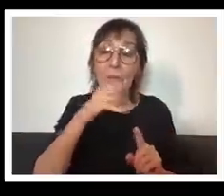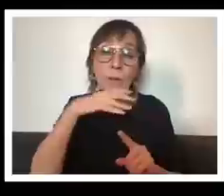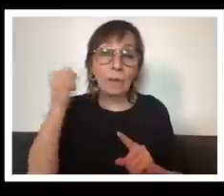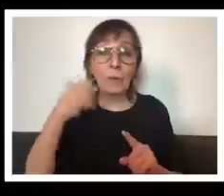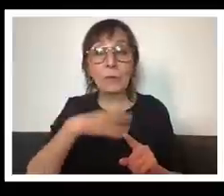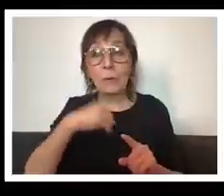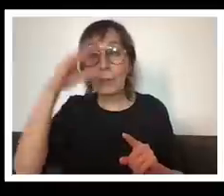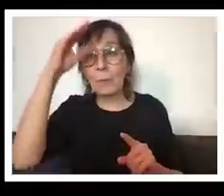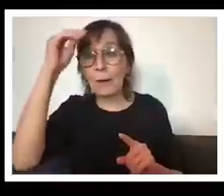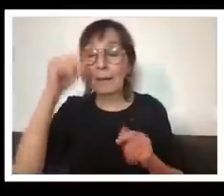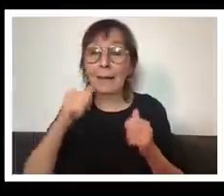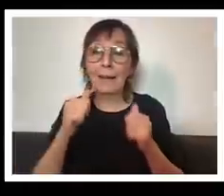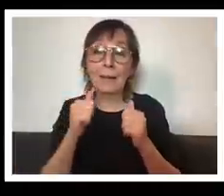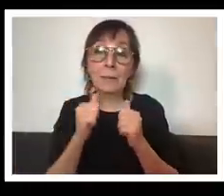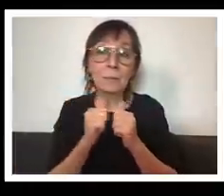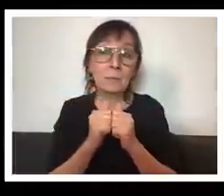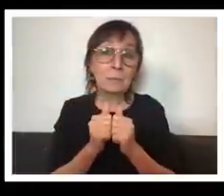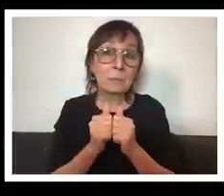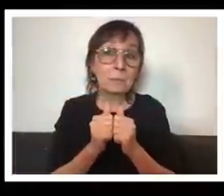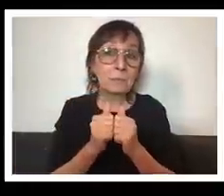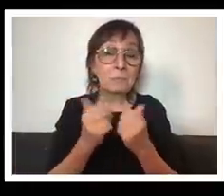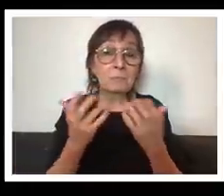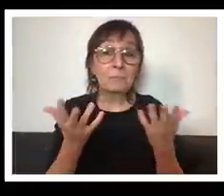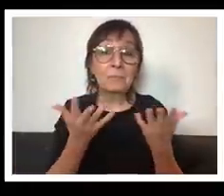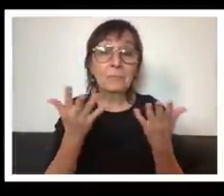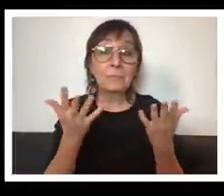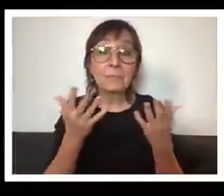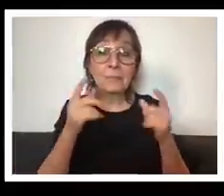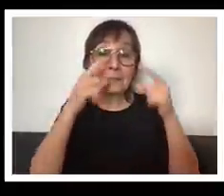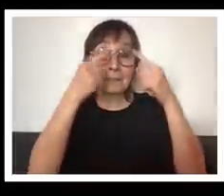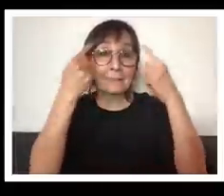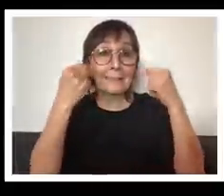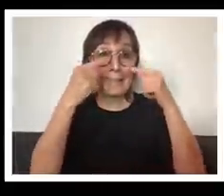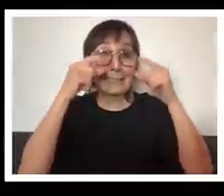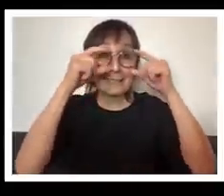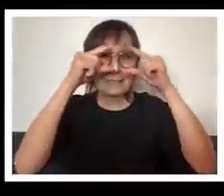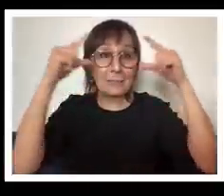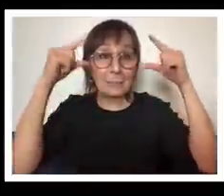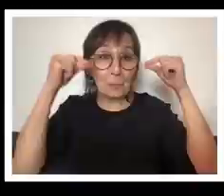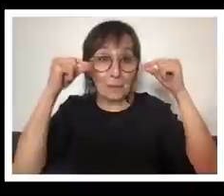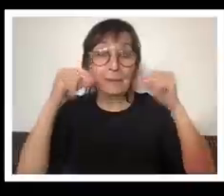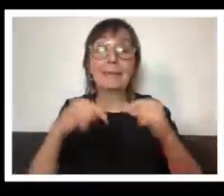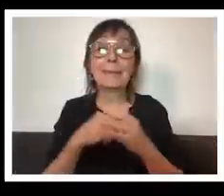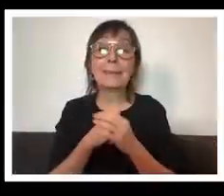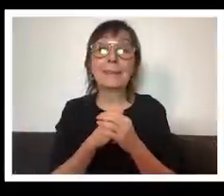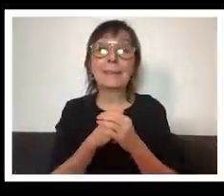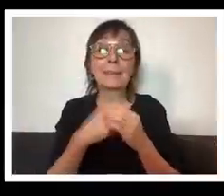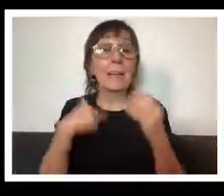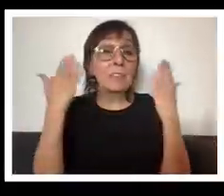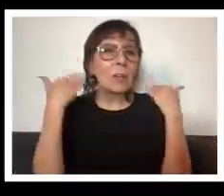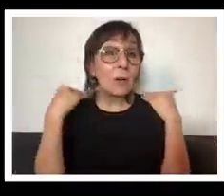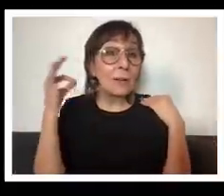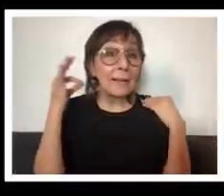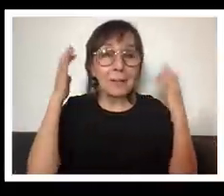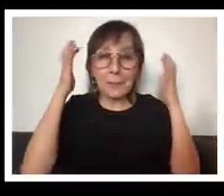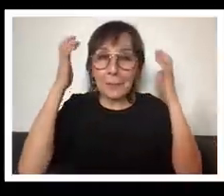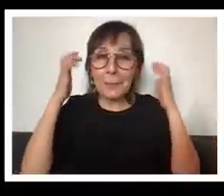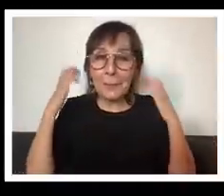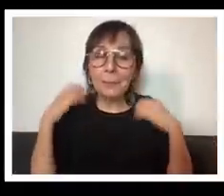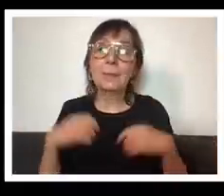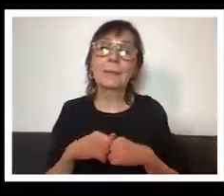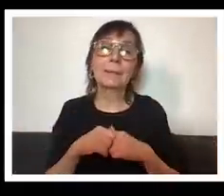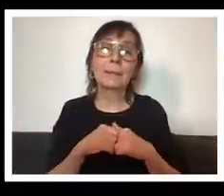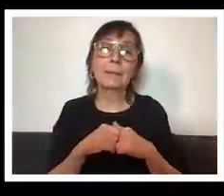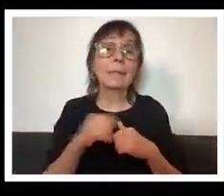with uh uh square glasses on i've got long hair long curly hair and a